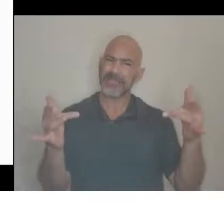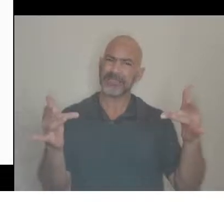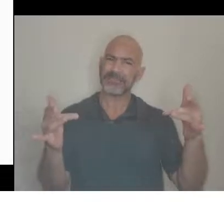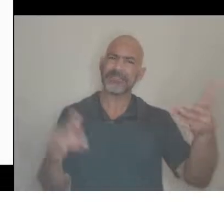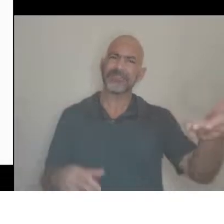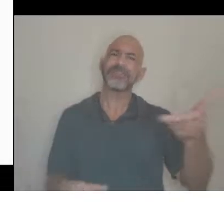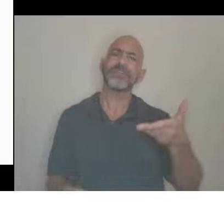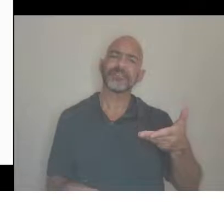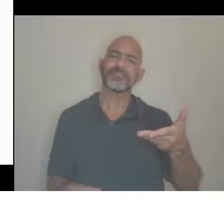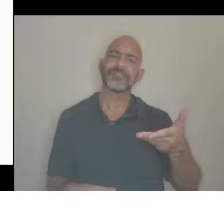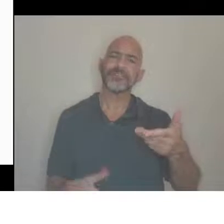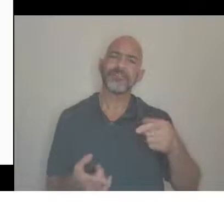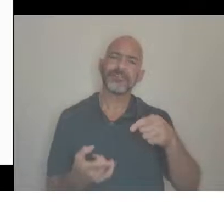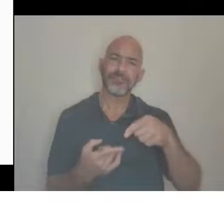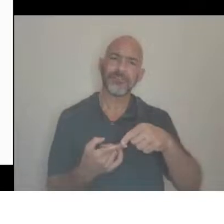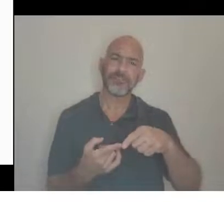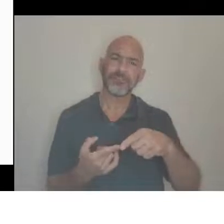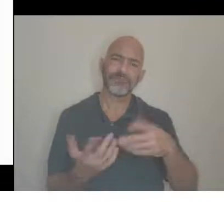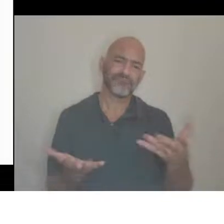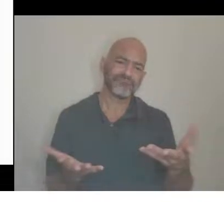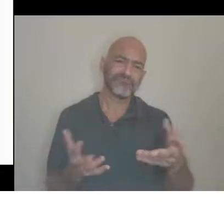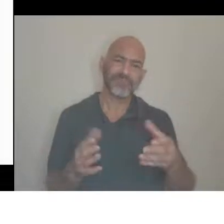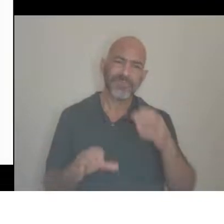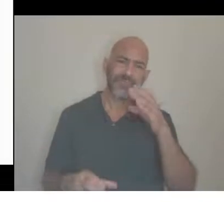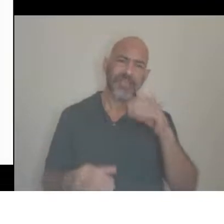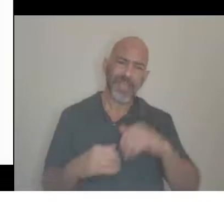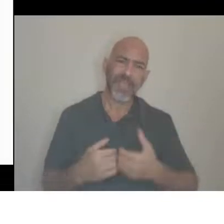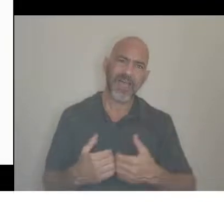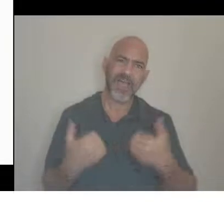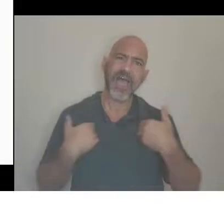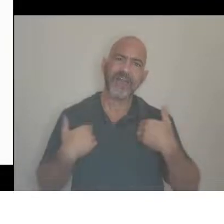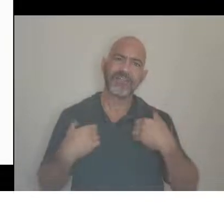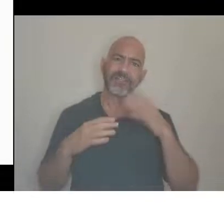this sort of conversation if you want to have them.